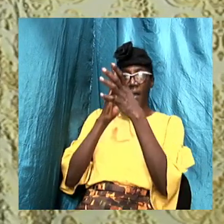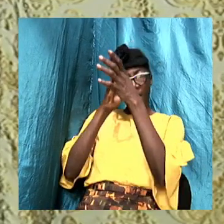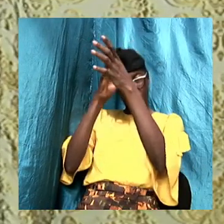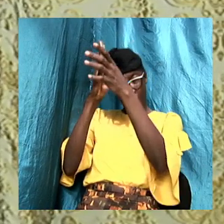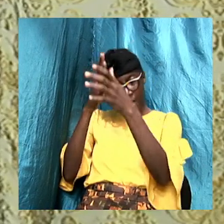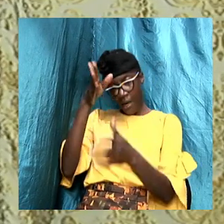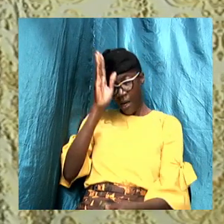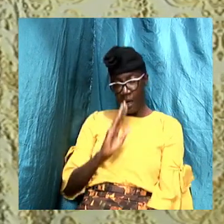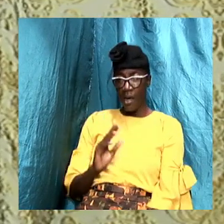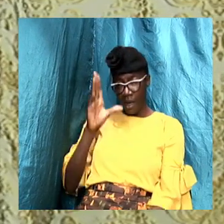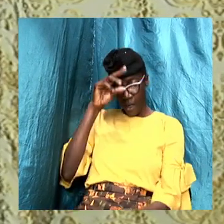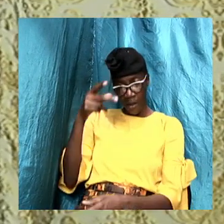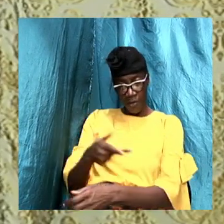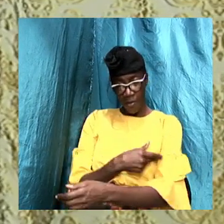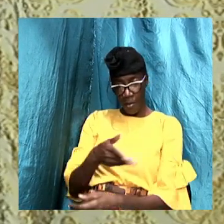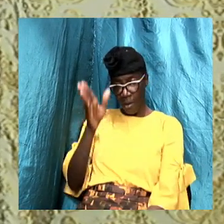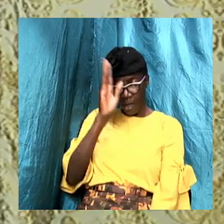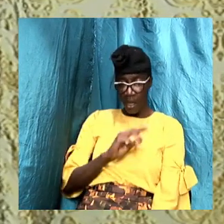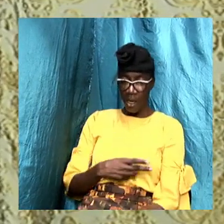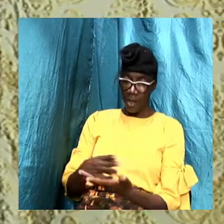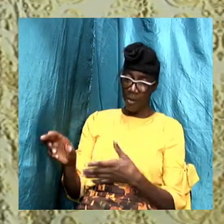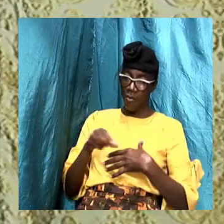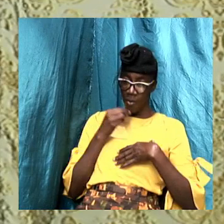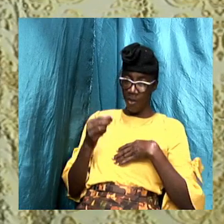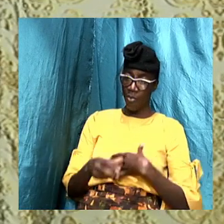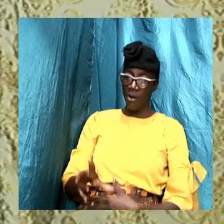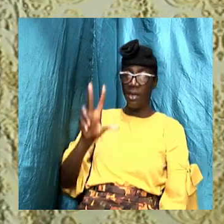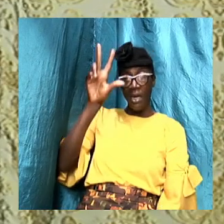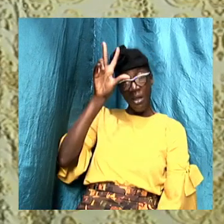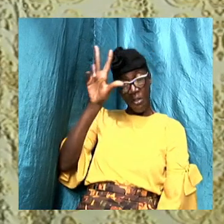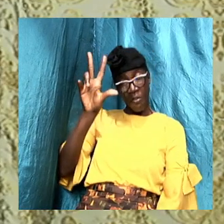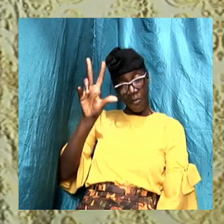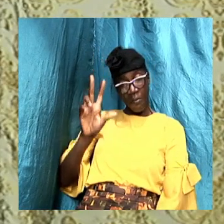the Son God the Holy Spirit and say it's three